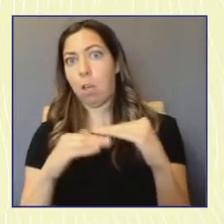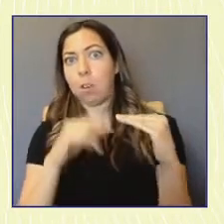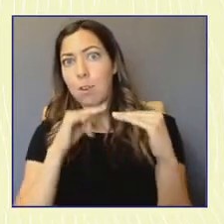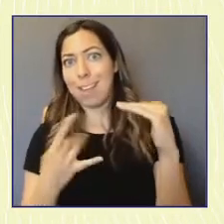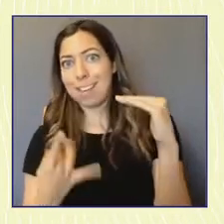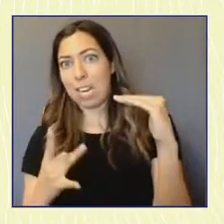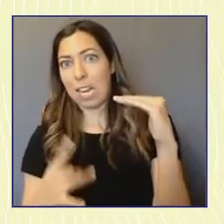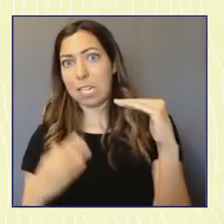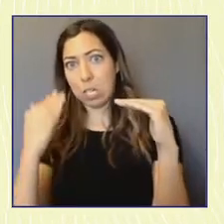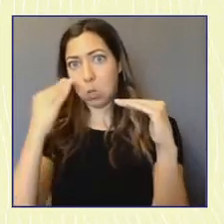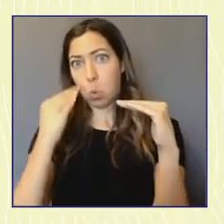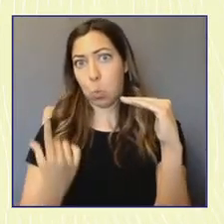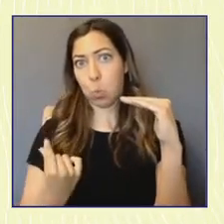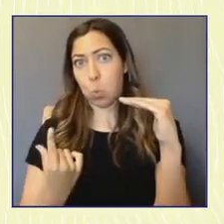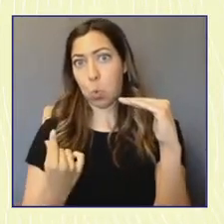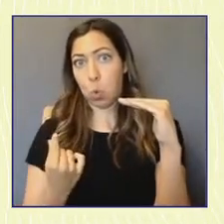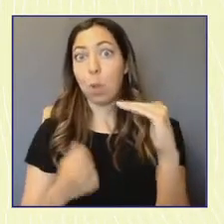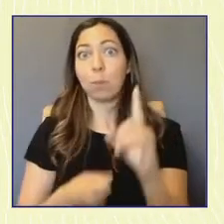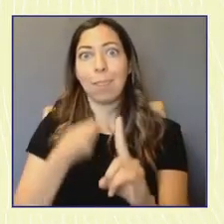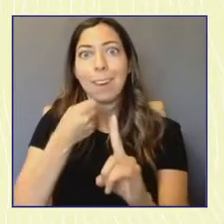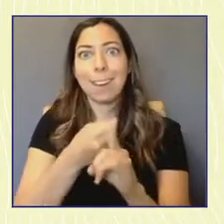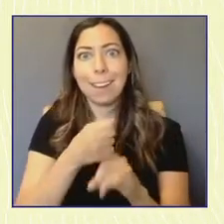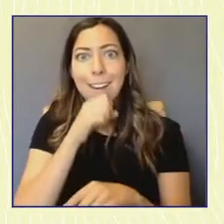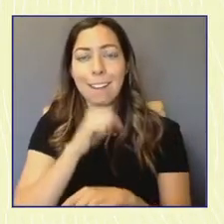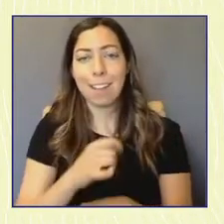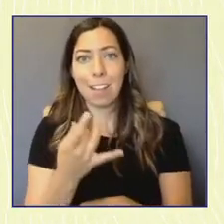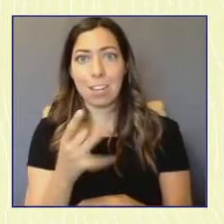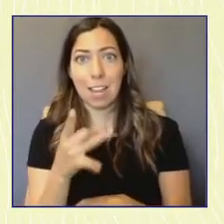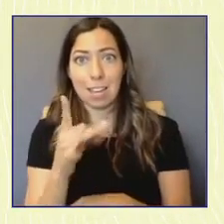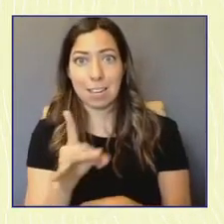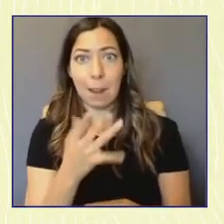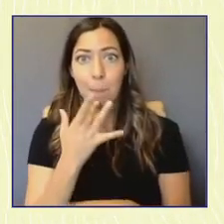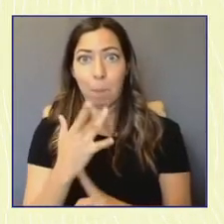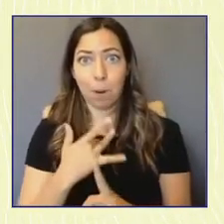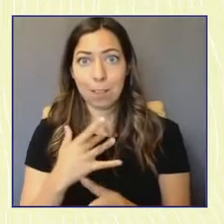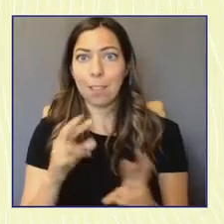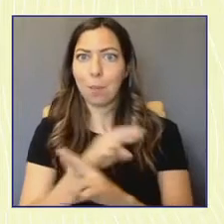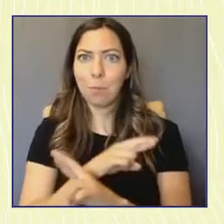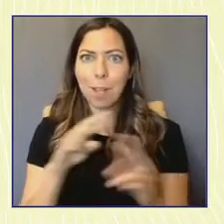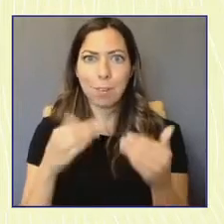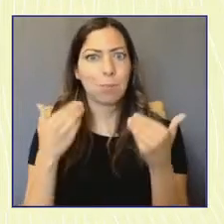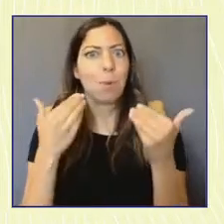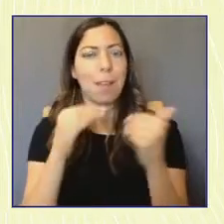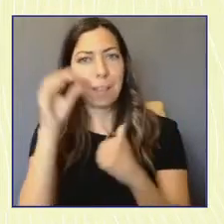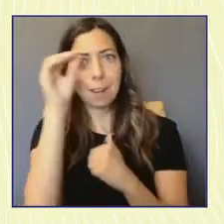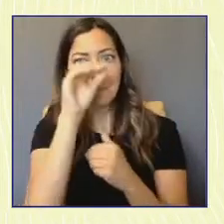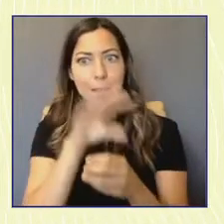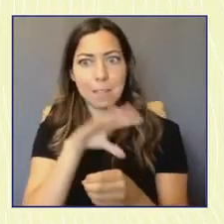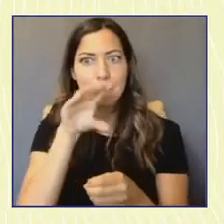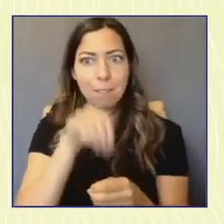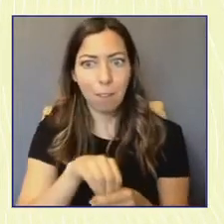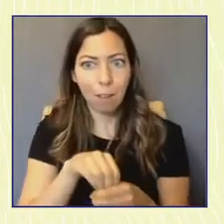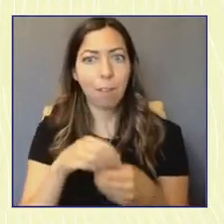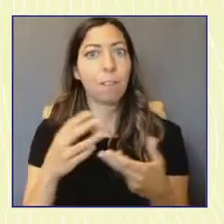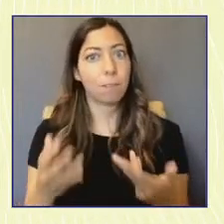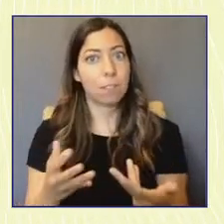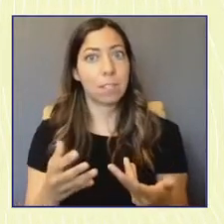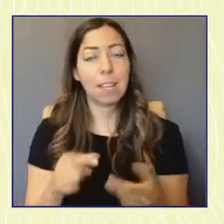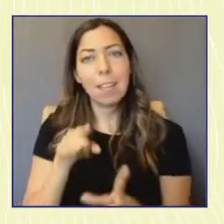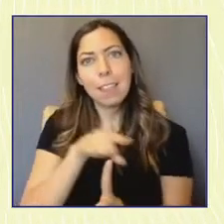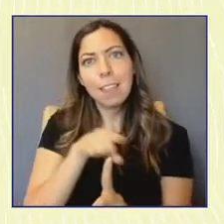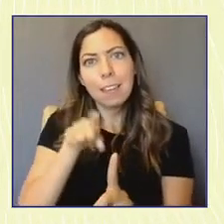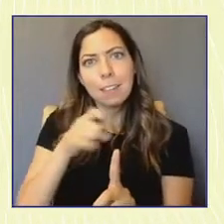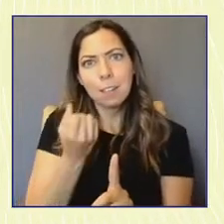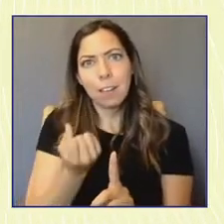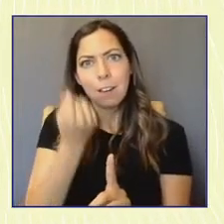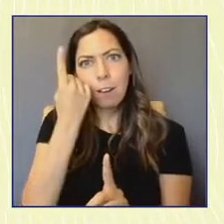turn 18 and have this amazing opportunity to enter public life and use their voice and make sure their voice is heard that they understand really